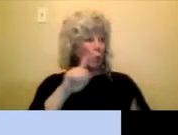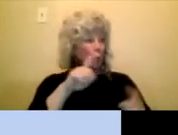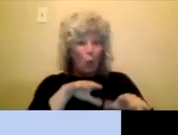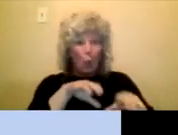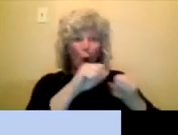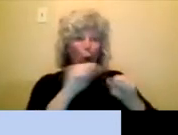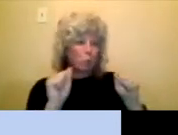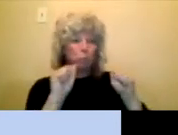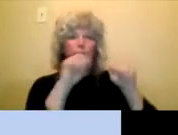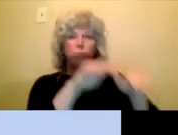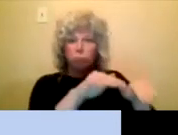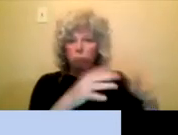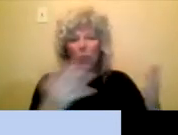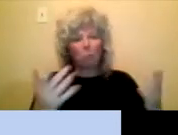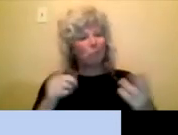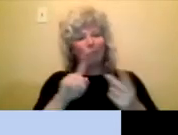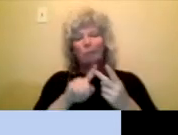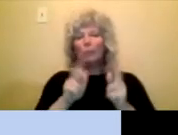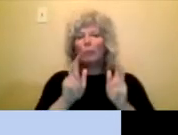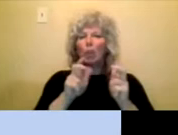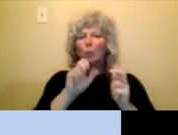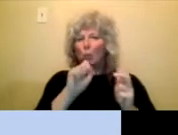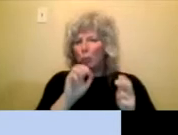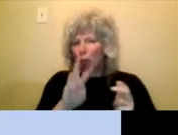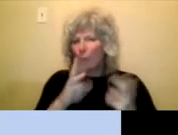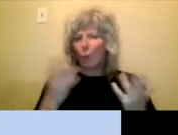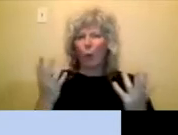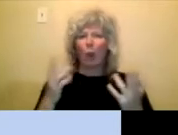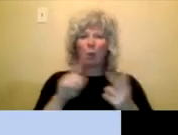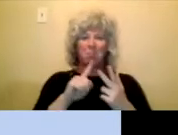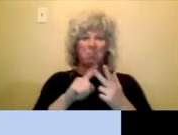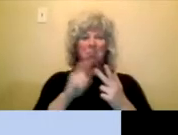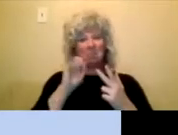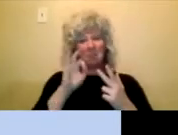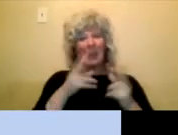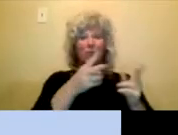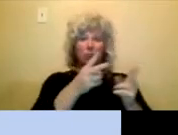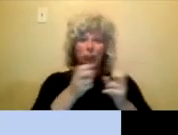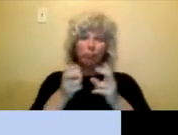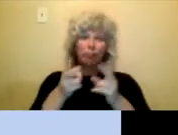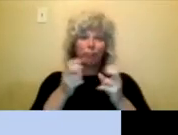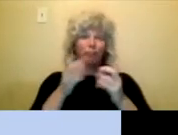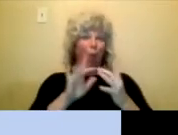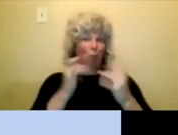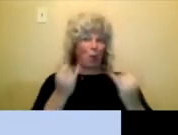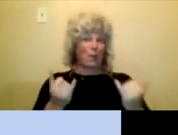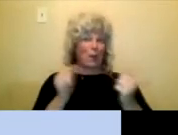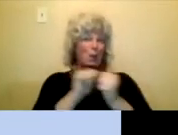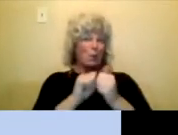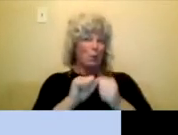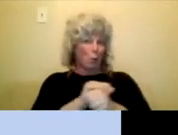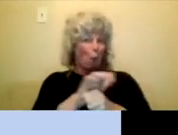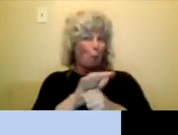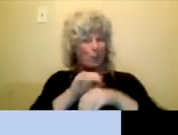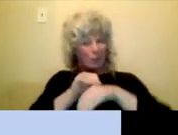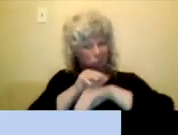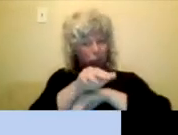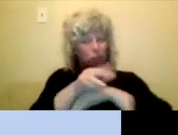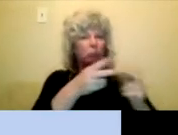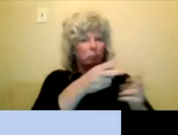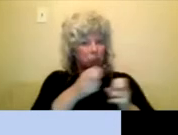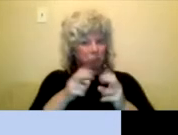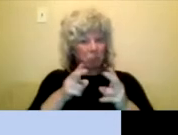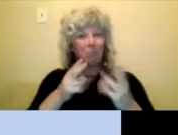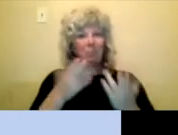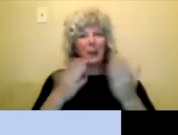you know, software, if a lot of it is going online, like a lot of things are going these days, to, you know, upgrade your